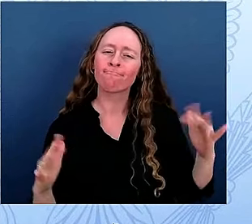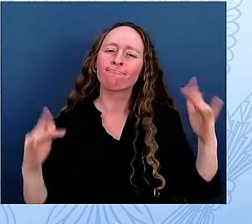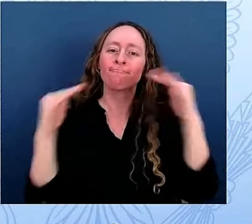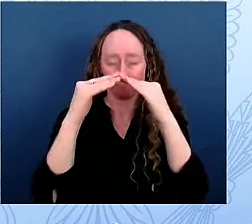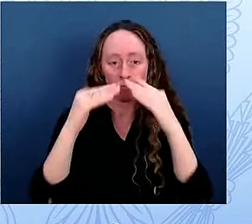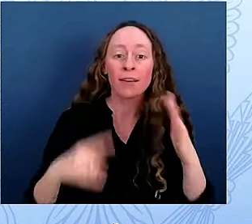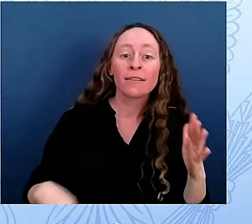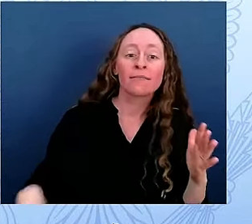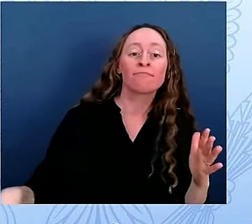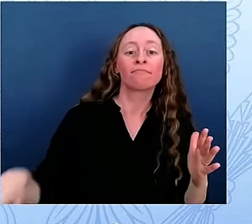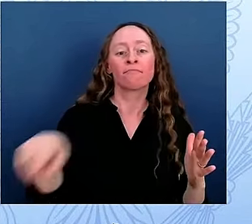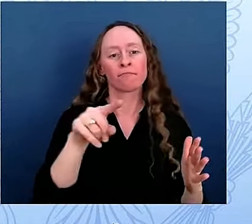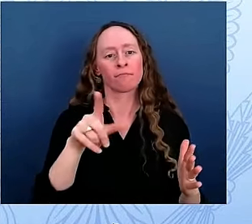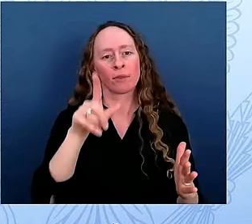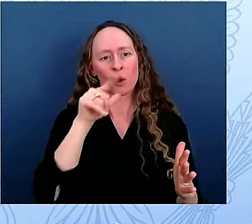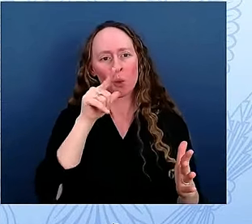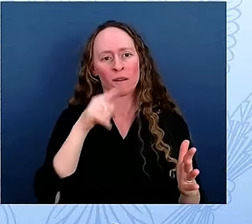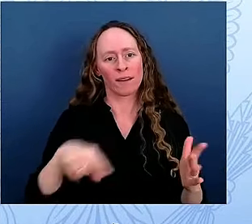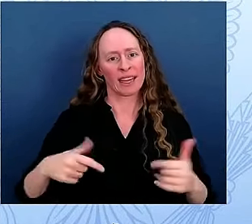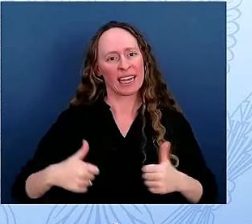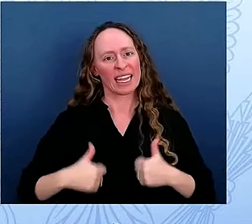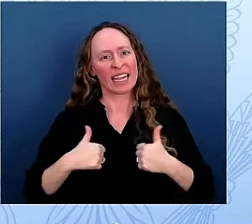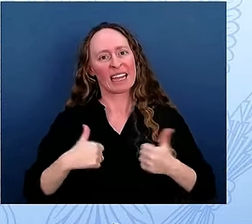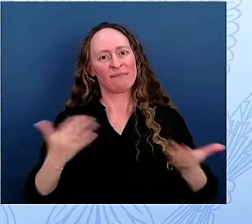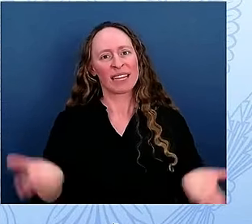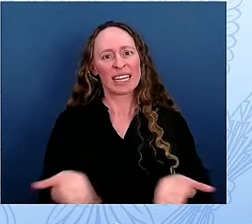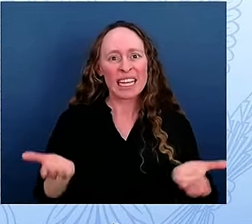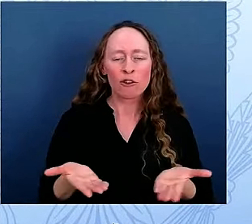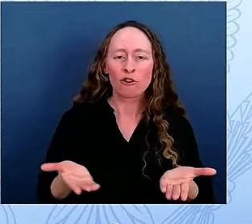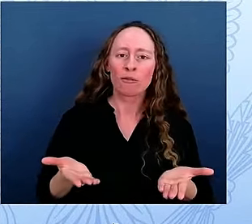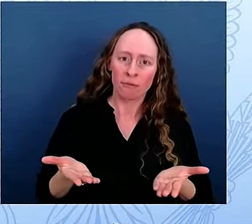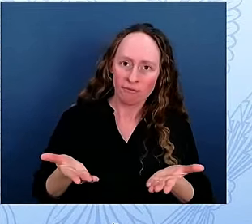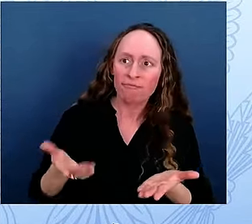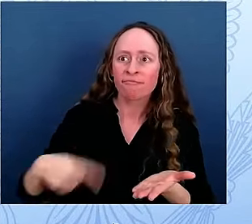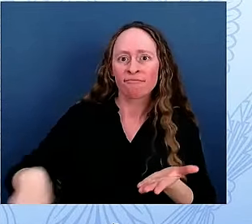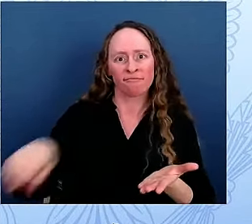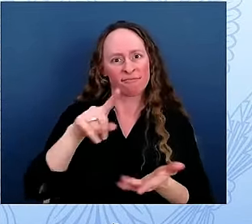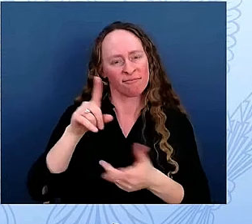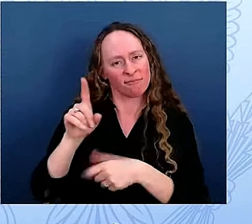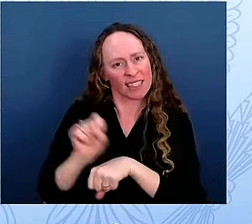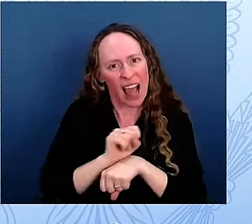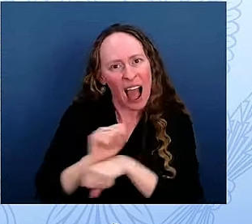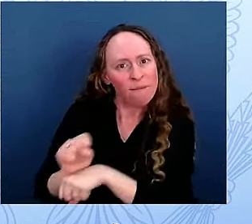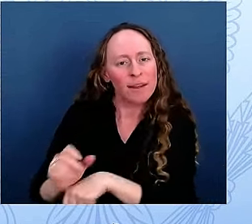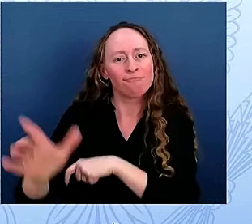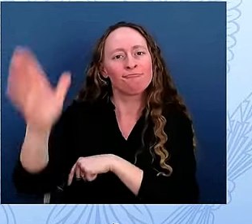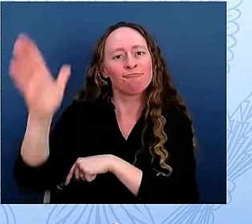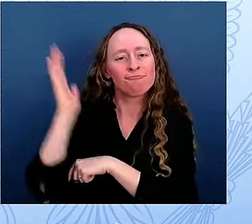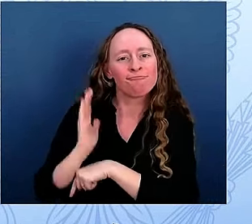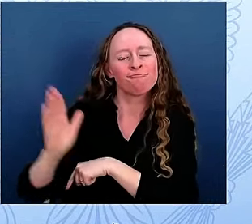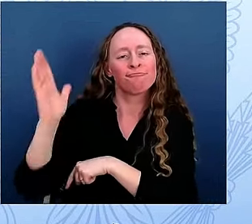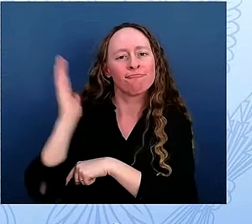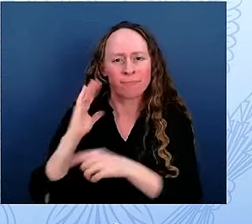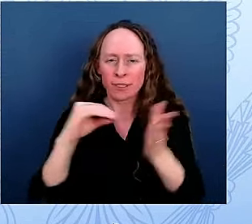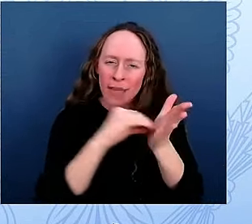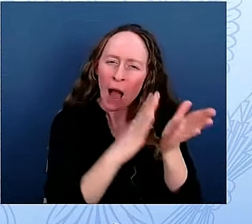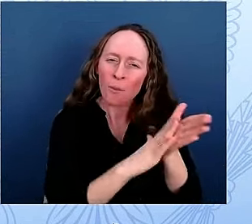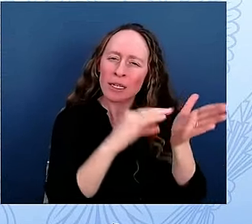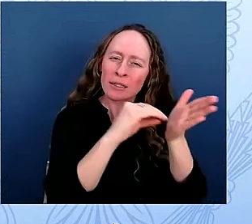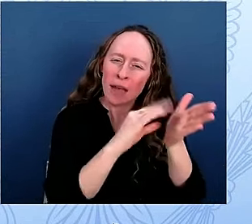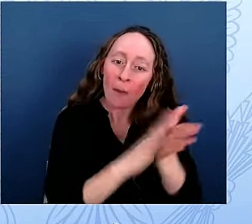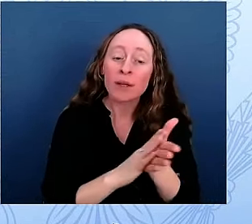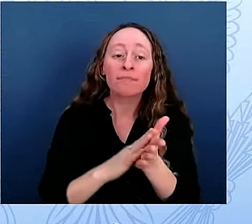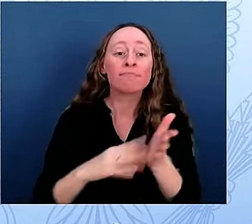our early presidents. The amazing and wonderful executive residence staff that work day in and day out to maintain